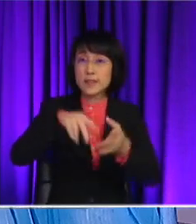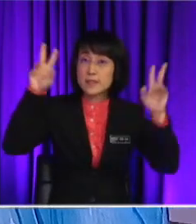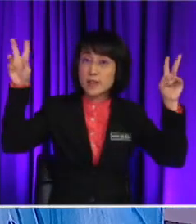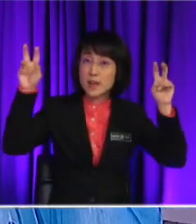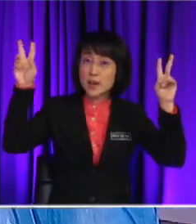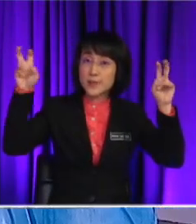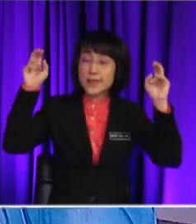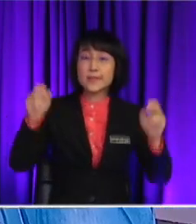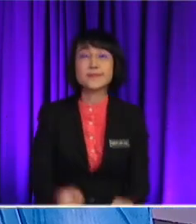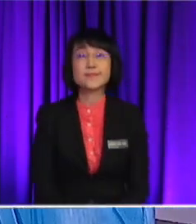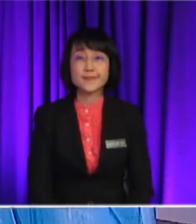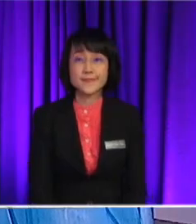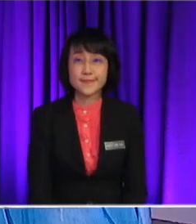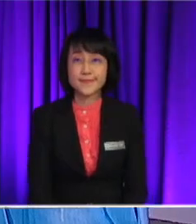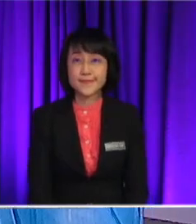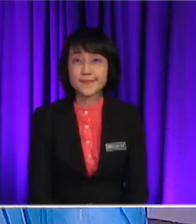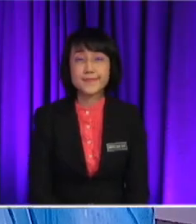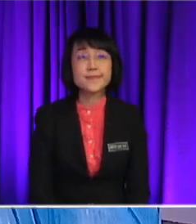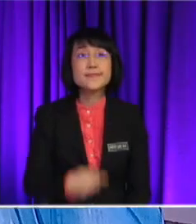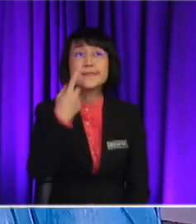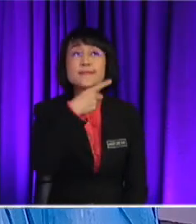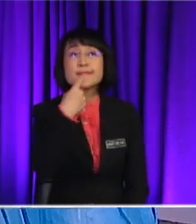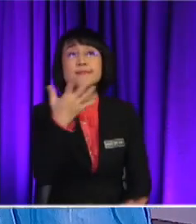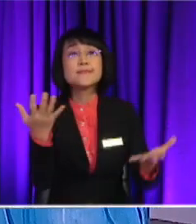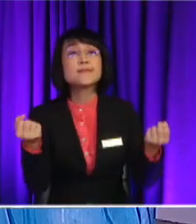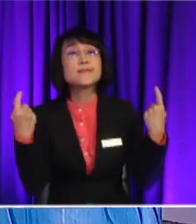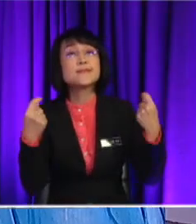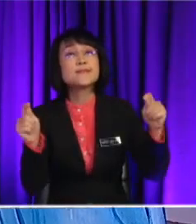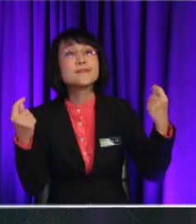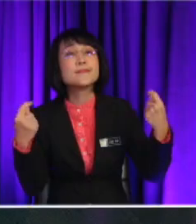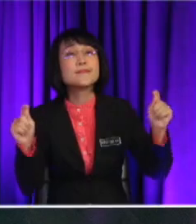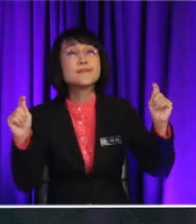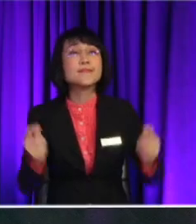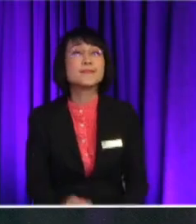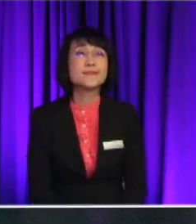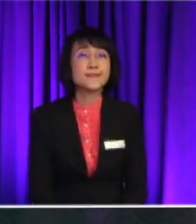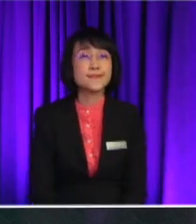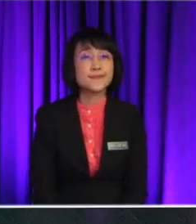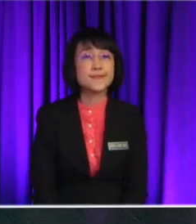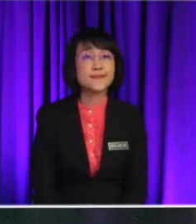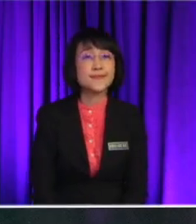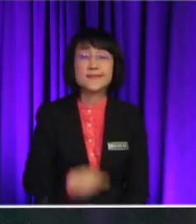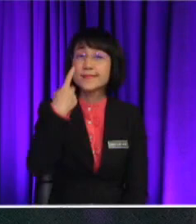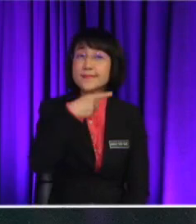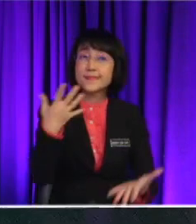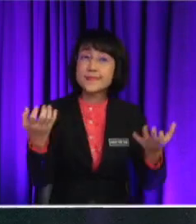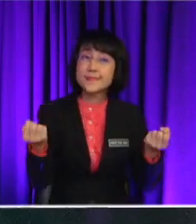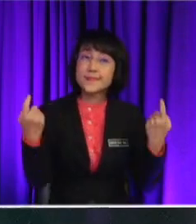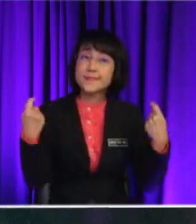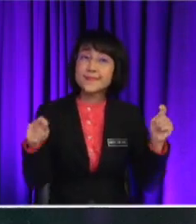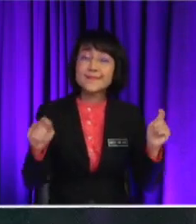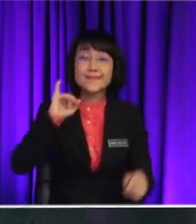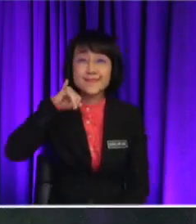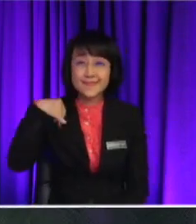maybe you can invite them right now So, any one of you would like to try on this first? Yes, who would like to try? Jasmine